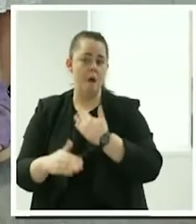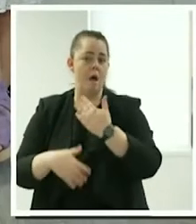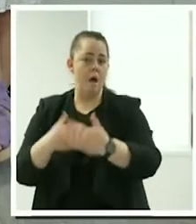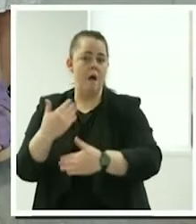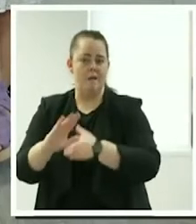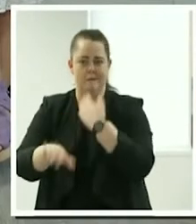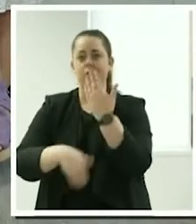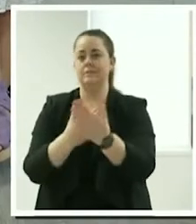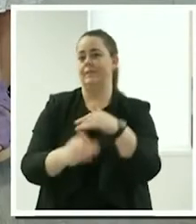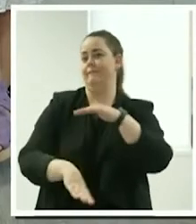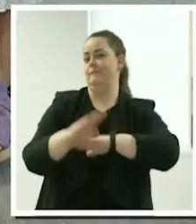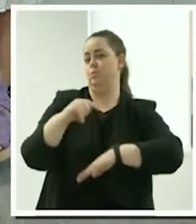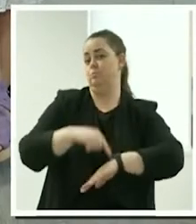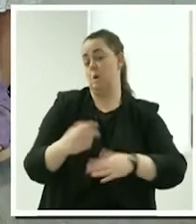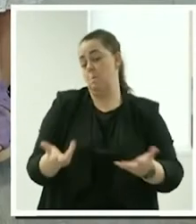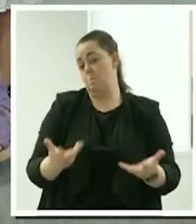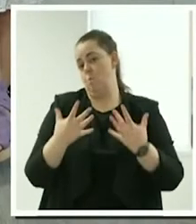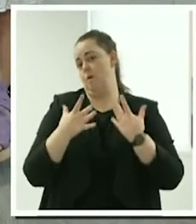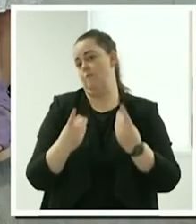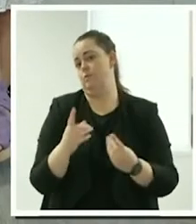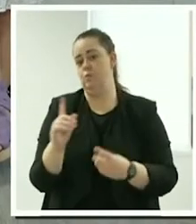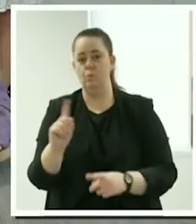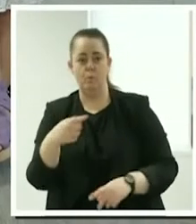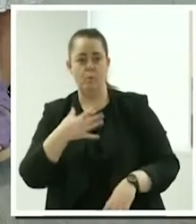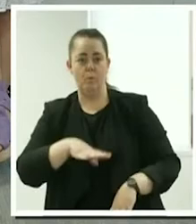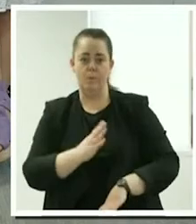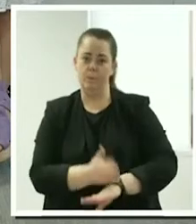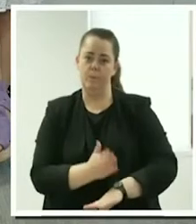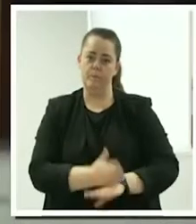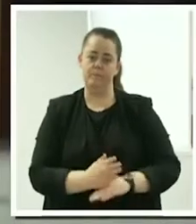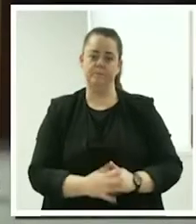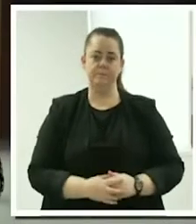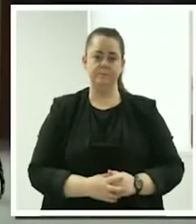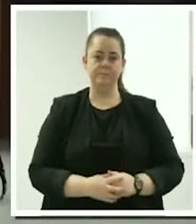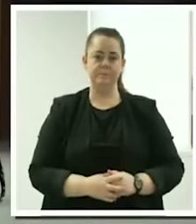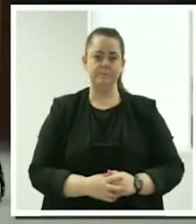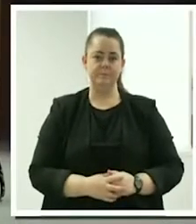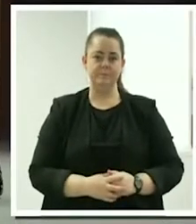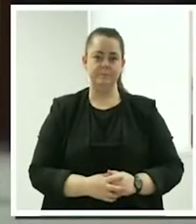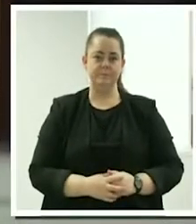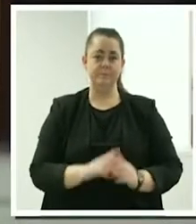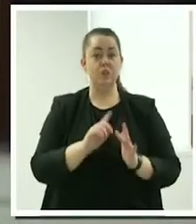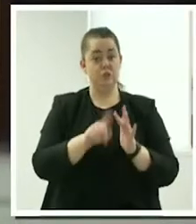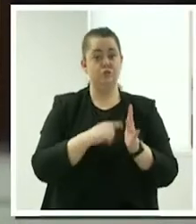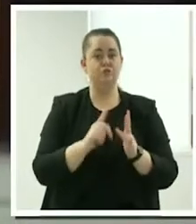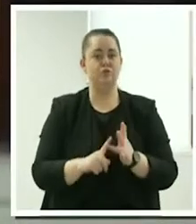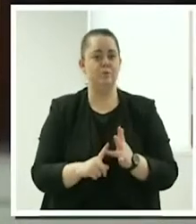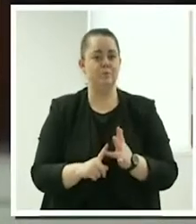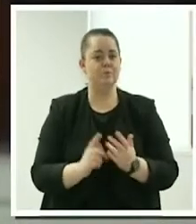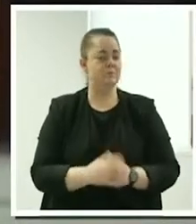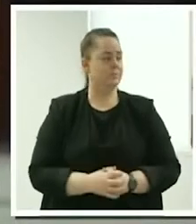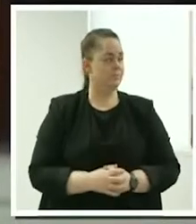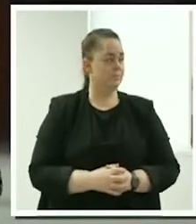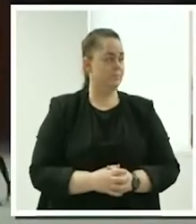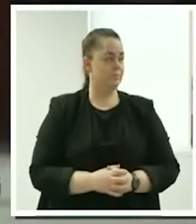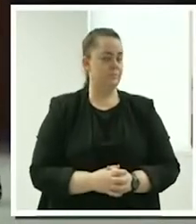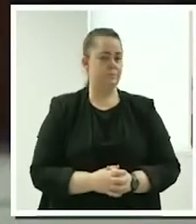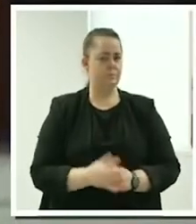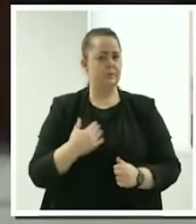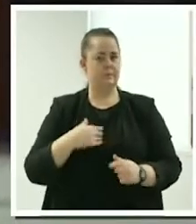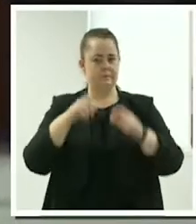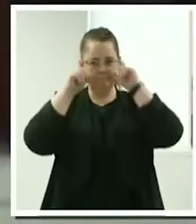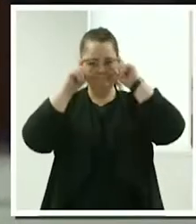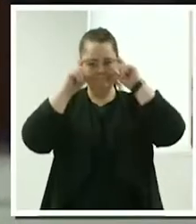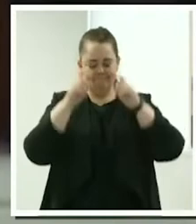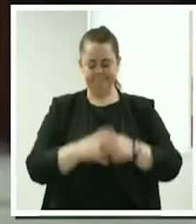I, when I first started to work for the community, I am very organised